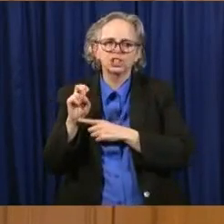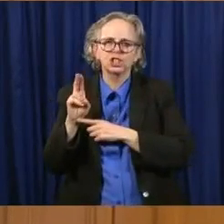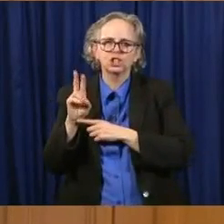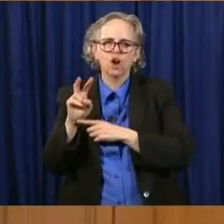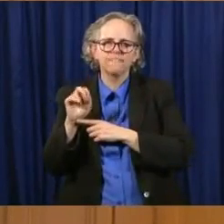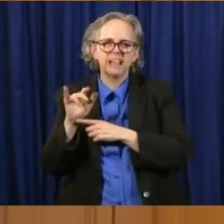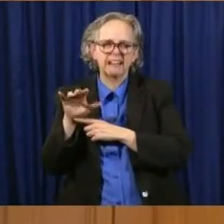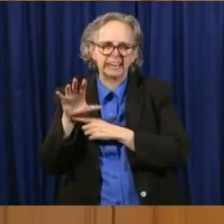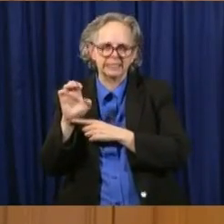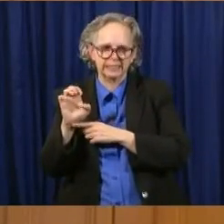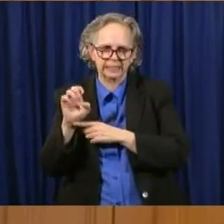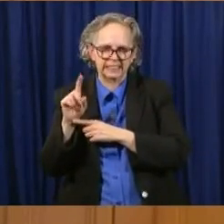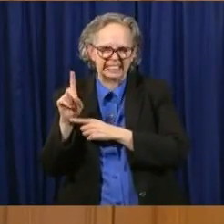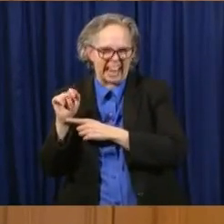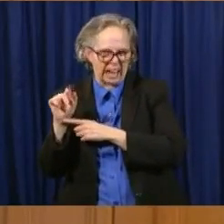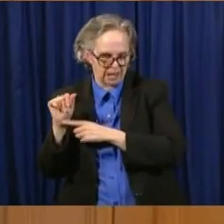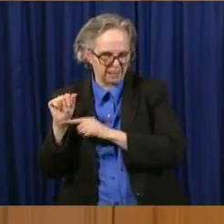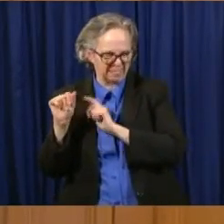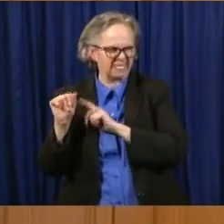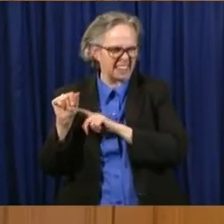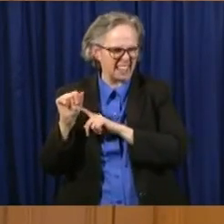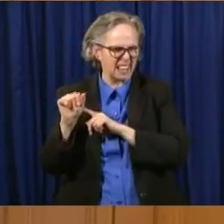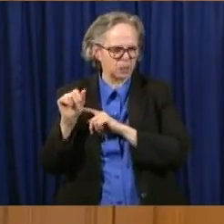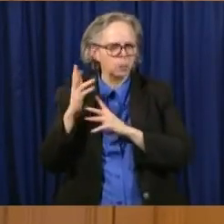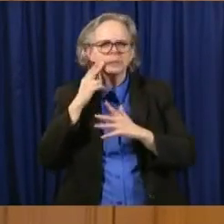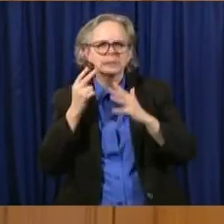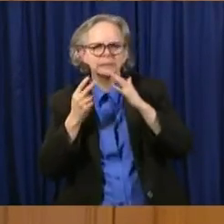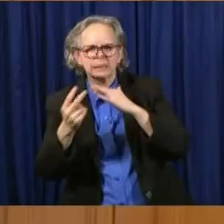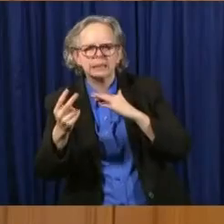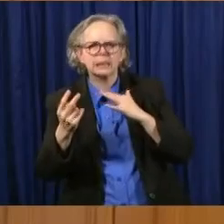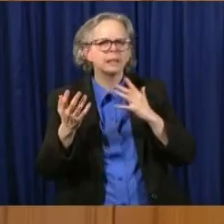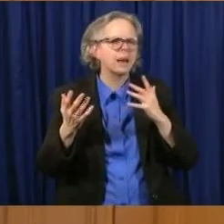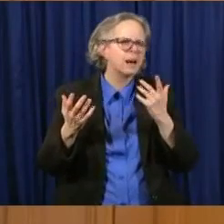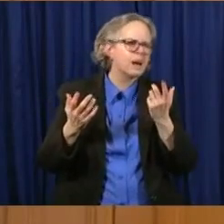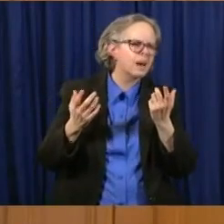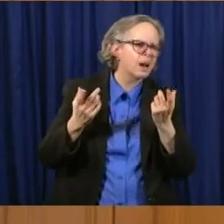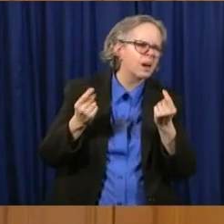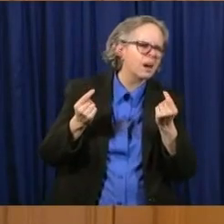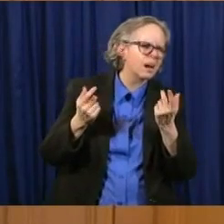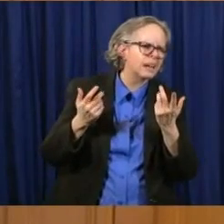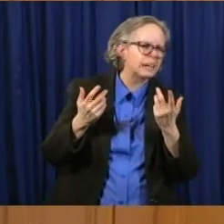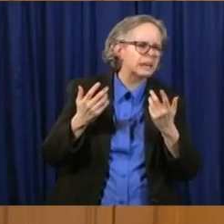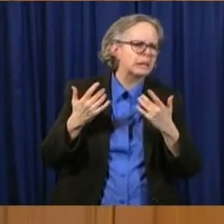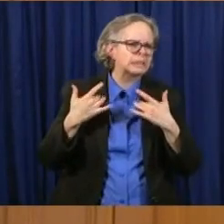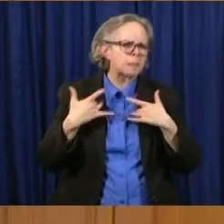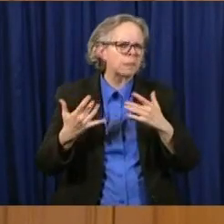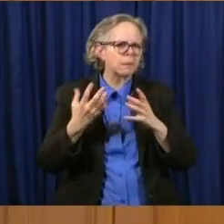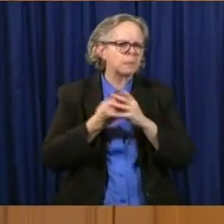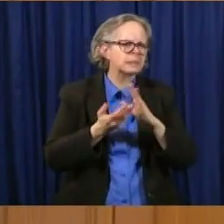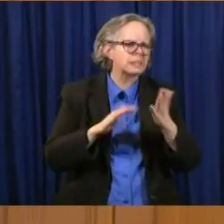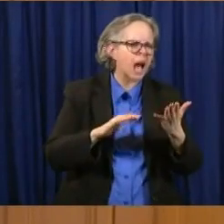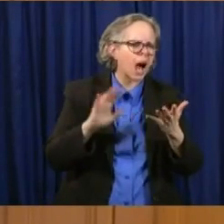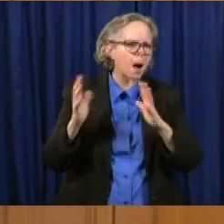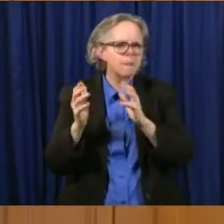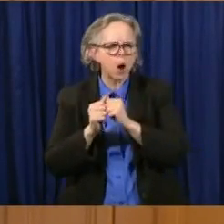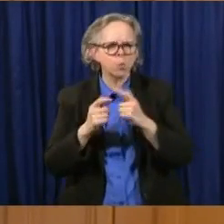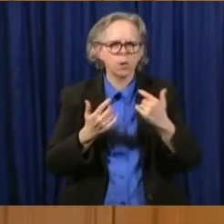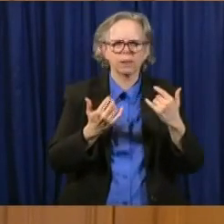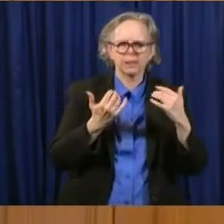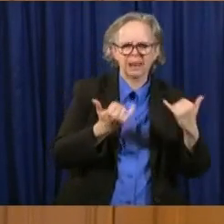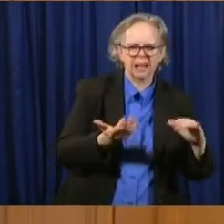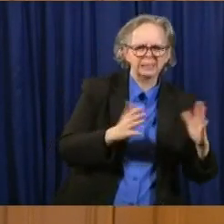see typical deaths and what's different about the deaths we're seeing now. We're also doing a big survey in Ohio,